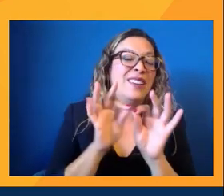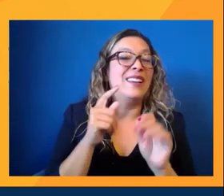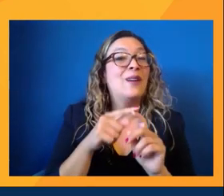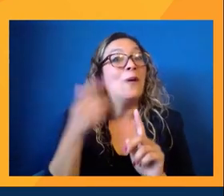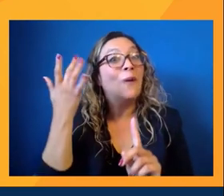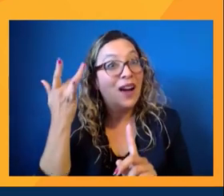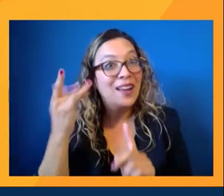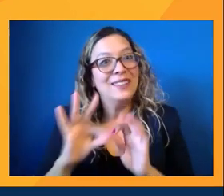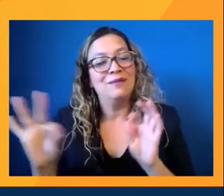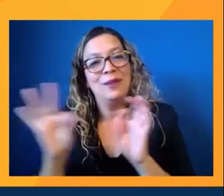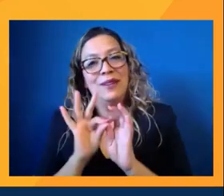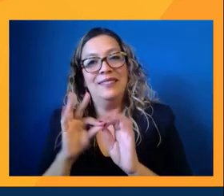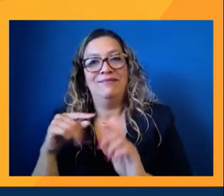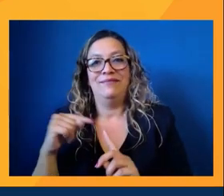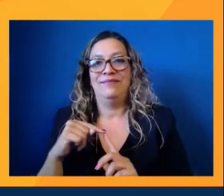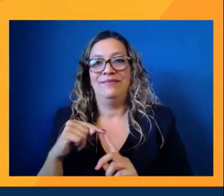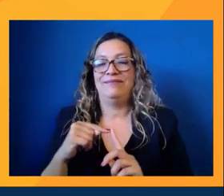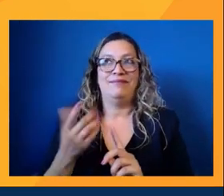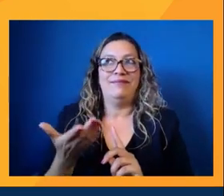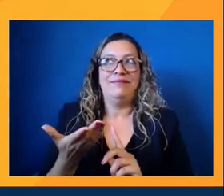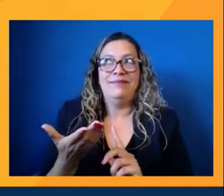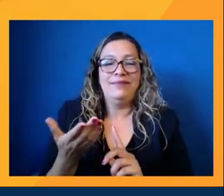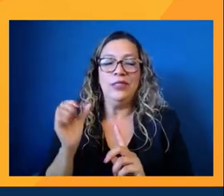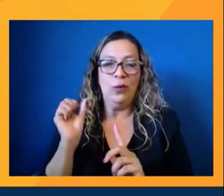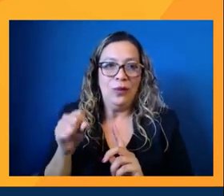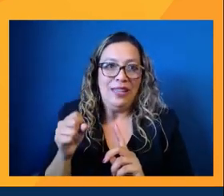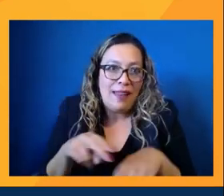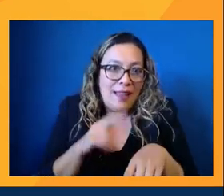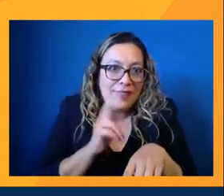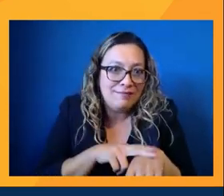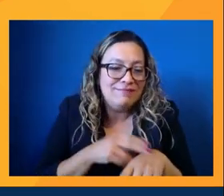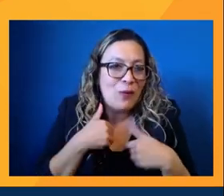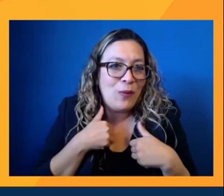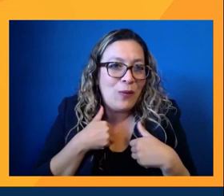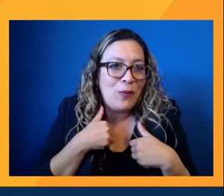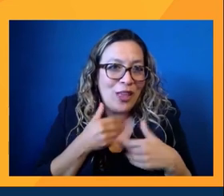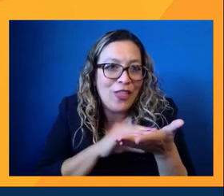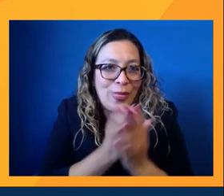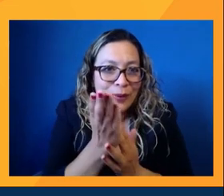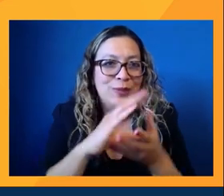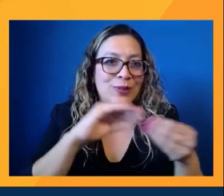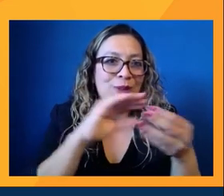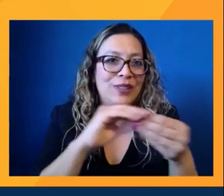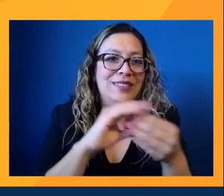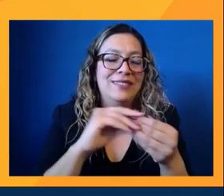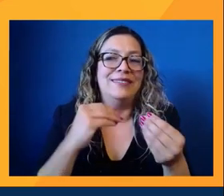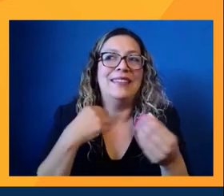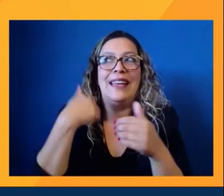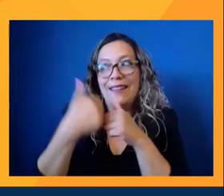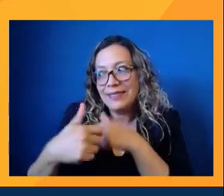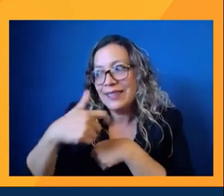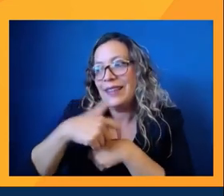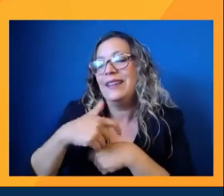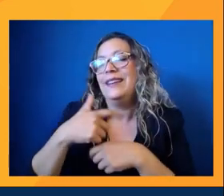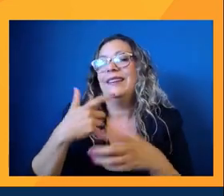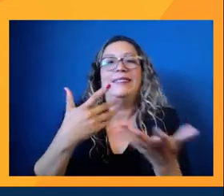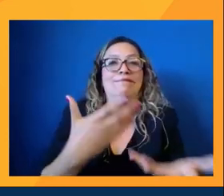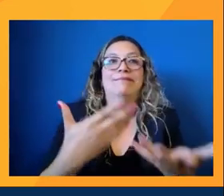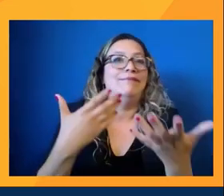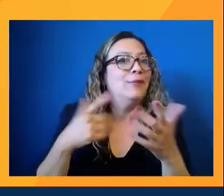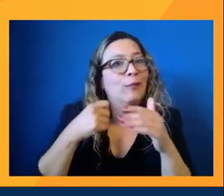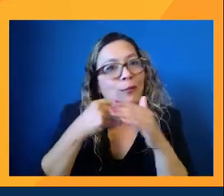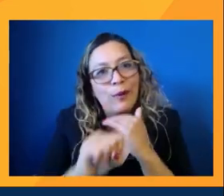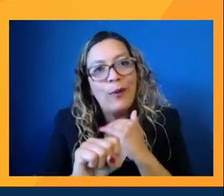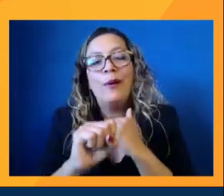important is because we're naturally, you know, we learn through stories. Like every time, you know, since the moment you're born, mom